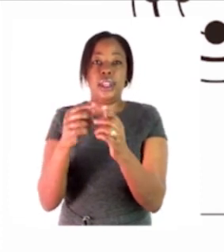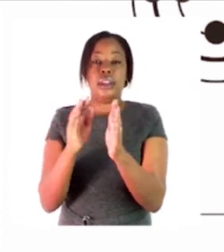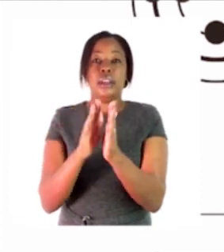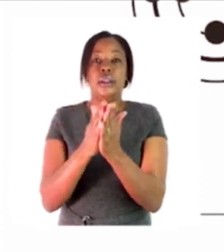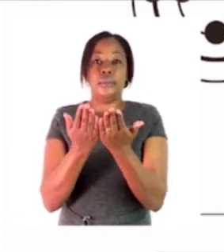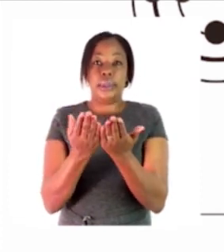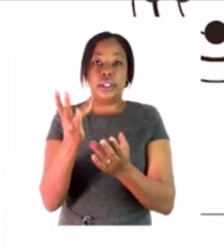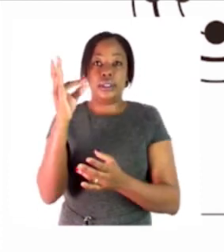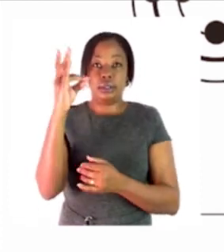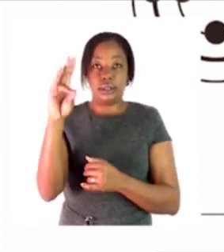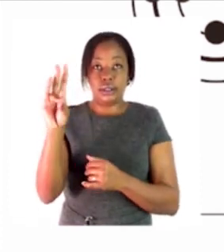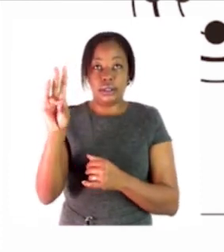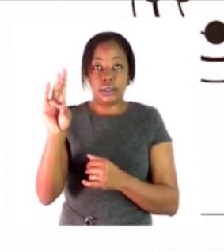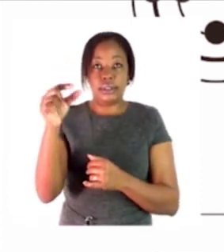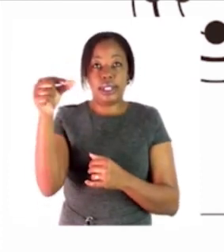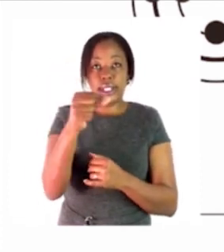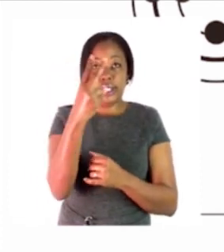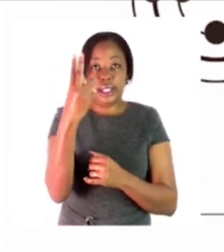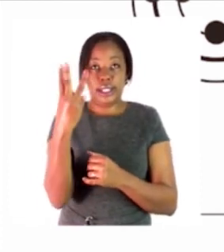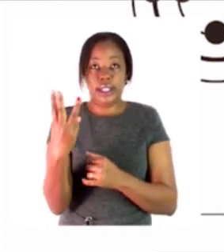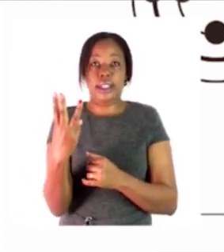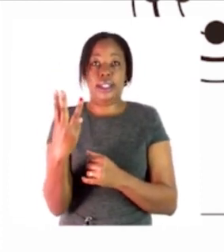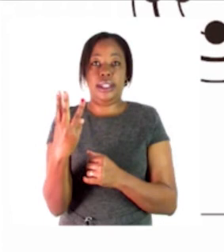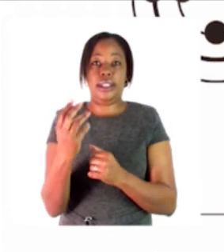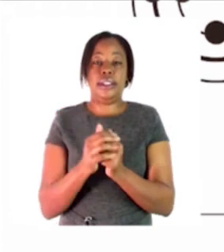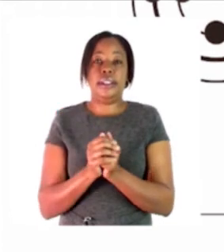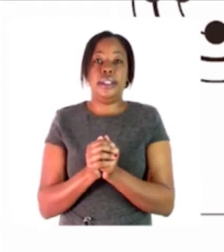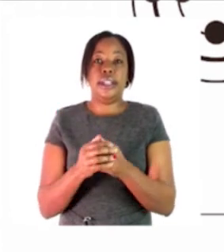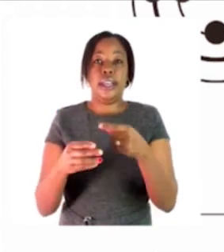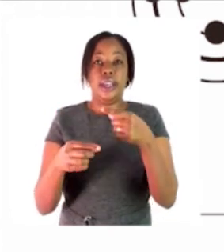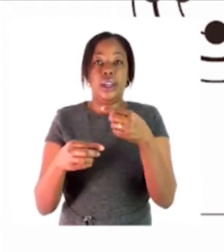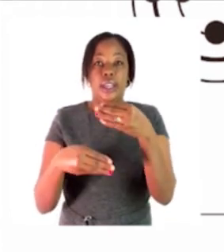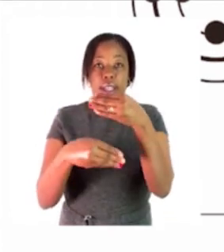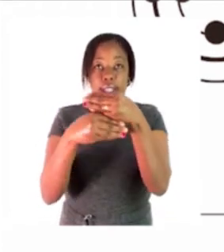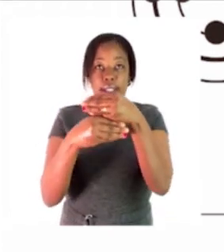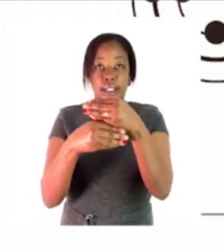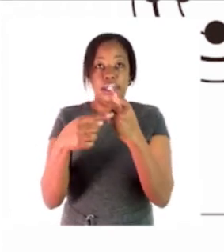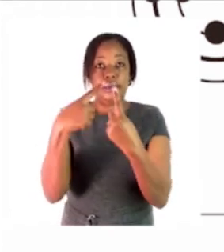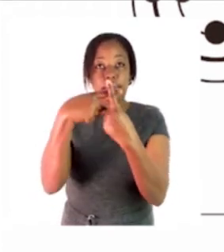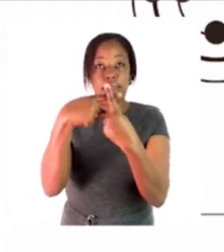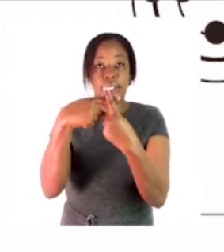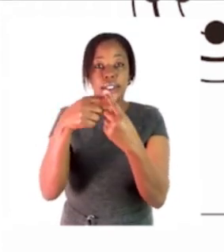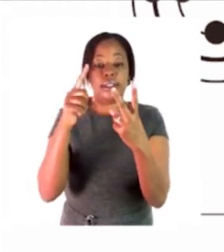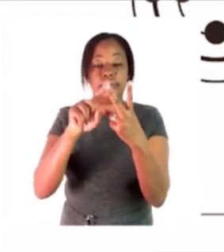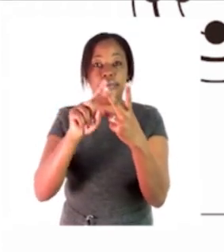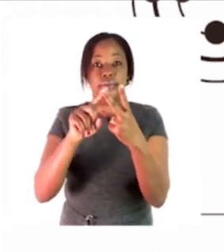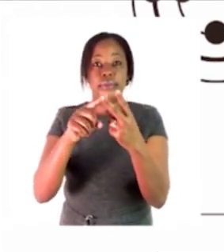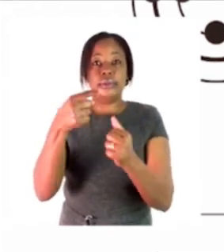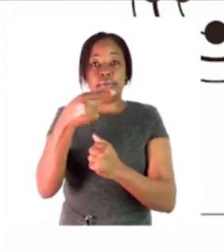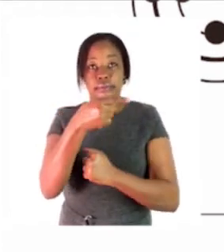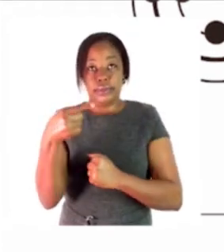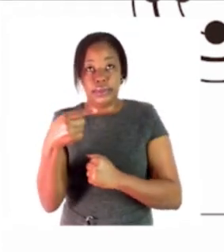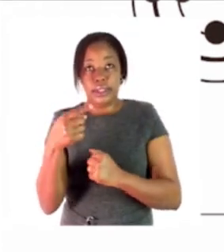we are going to do the additions and the subtractions all right okay let me give you the